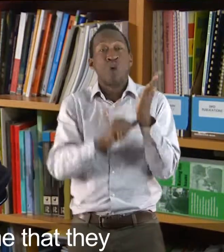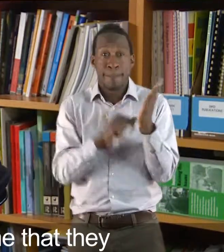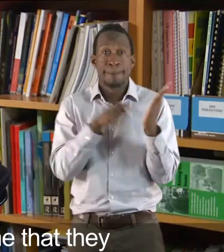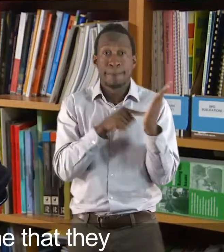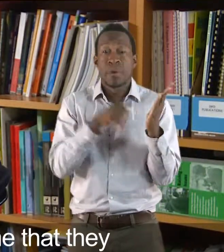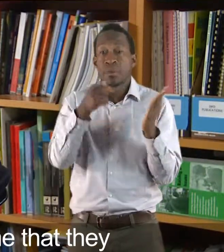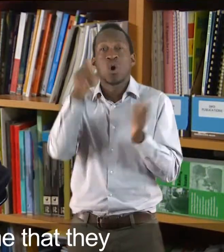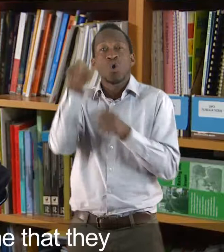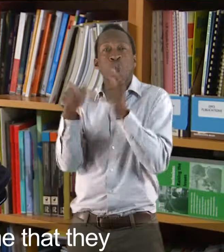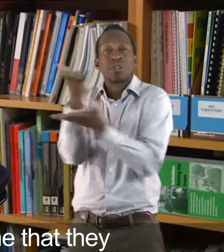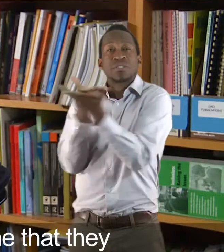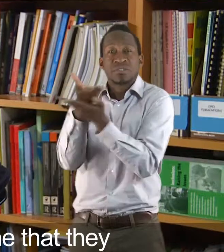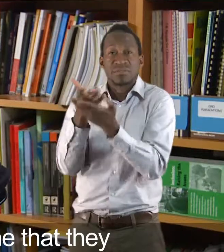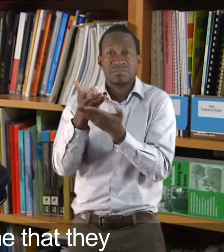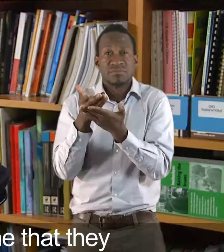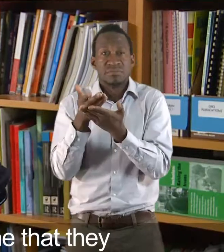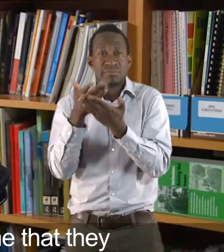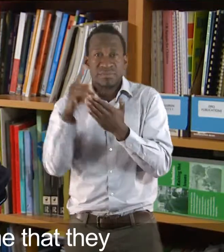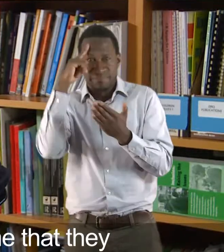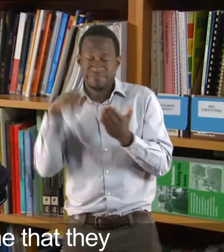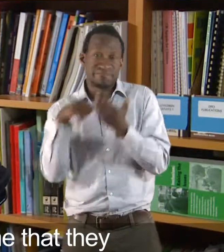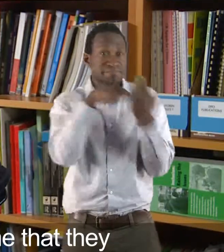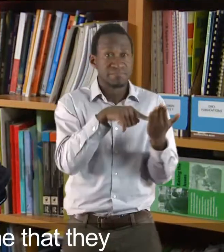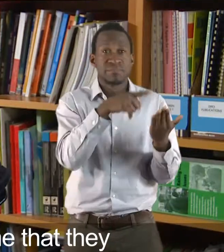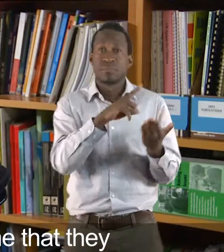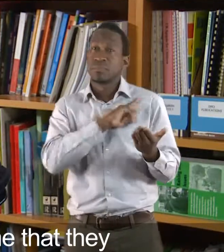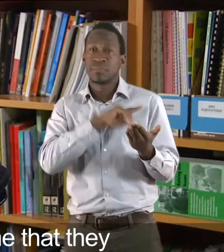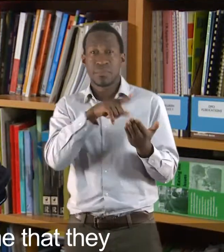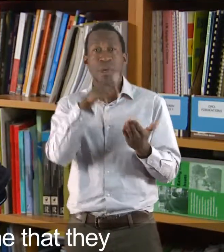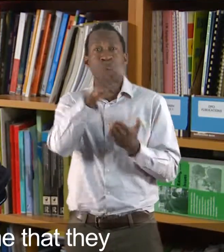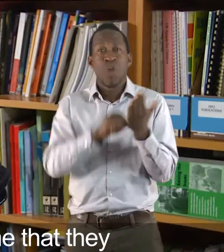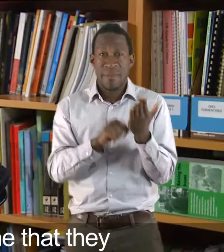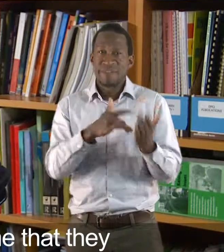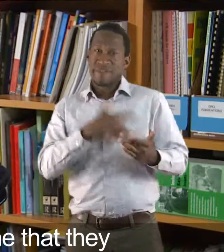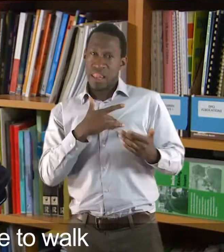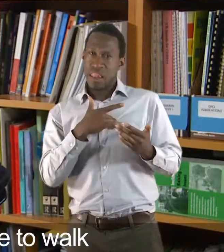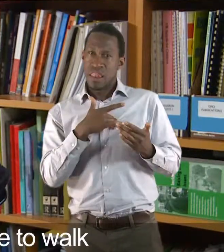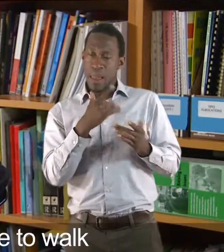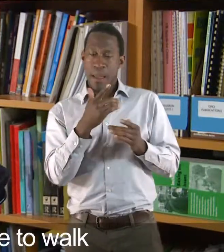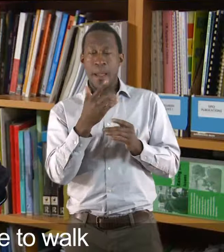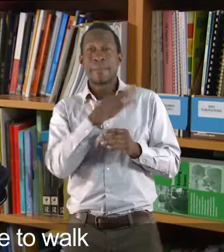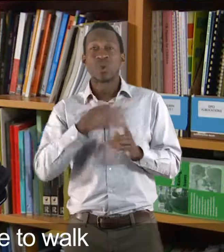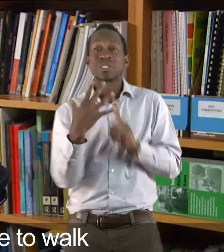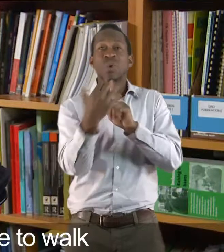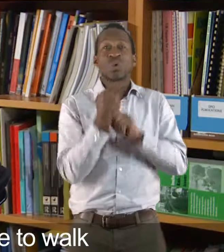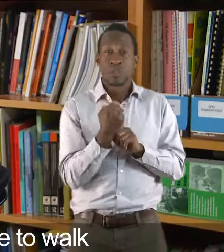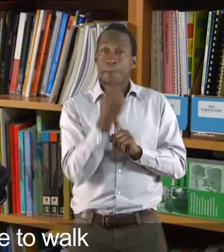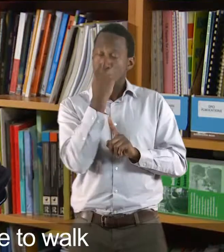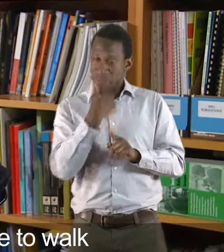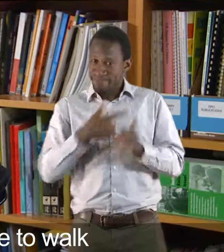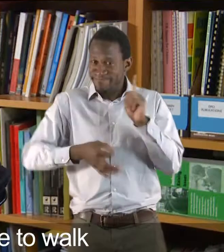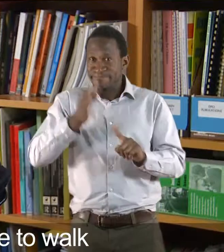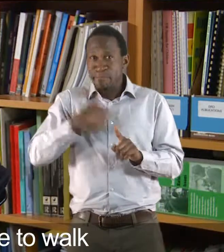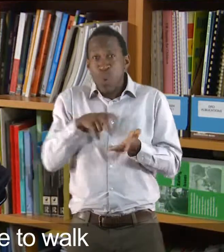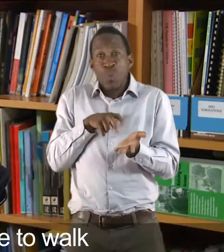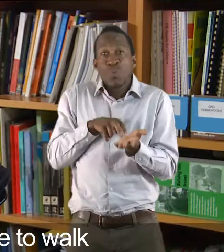part of this programme that they felt that people with my medical diagnosis would maybe possibly be able to walk. And this was part